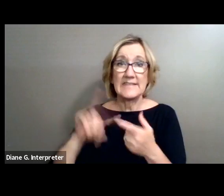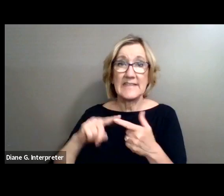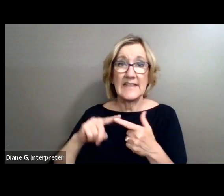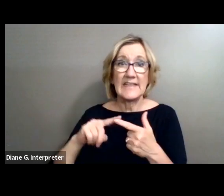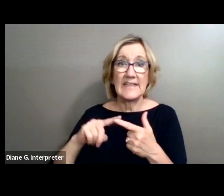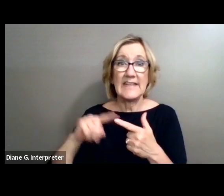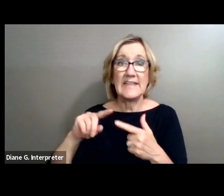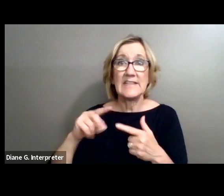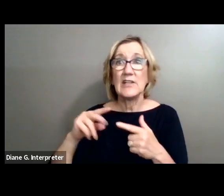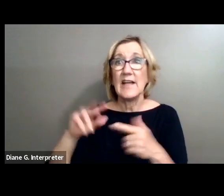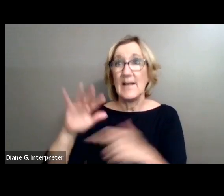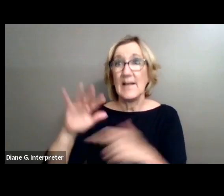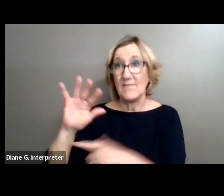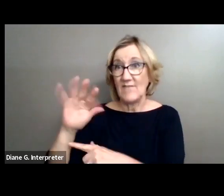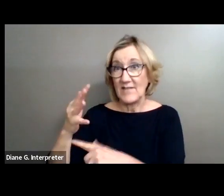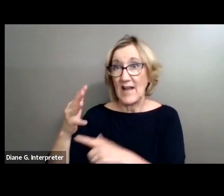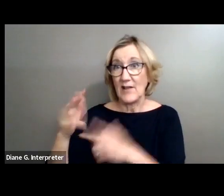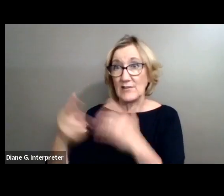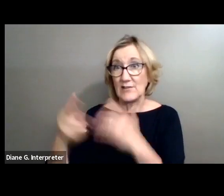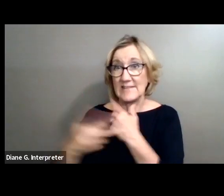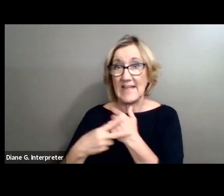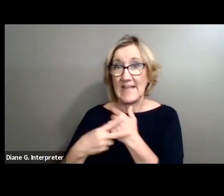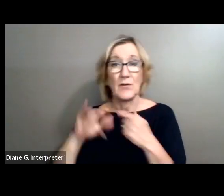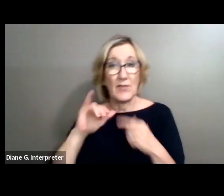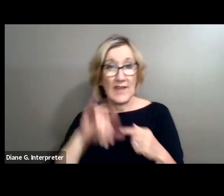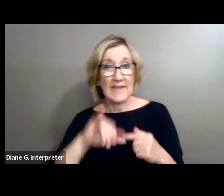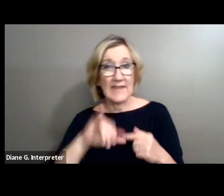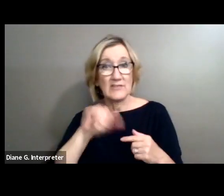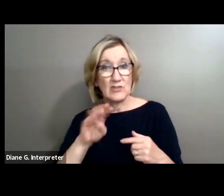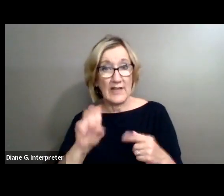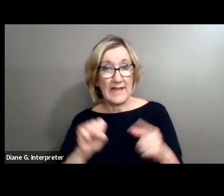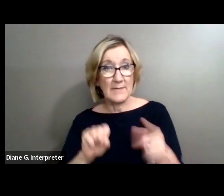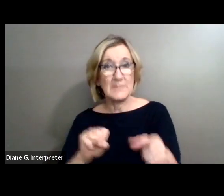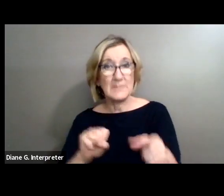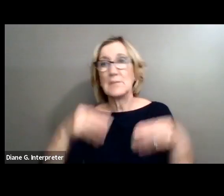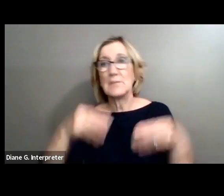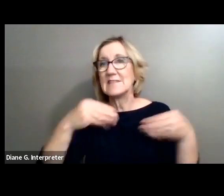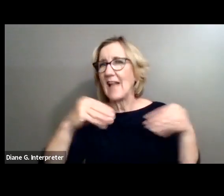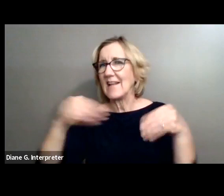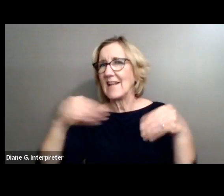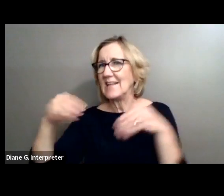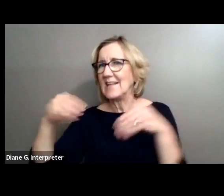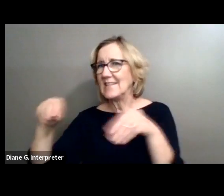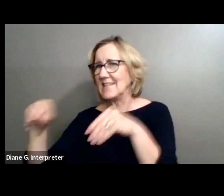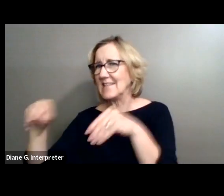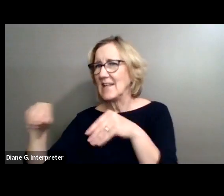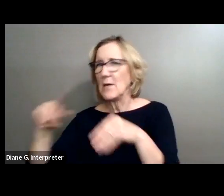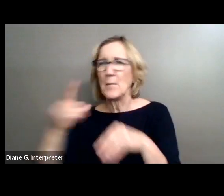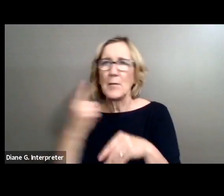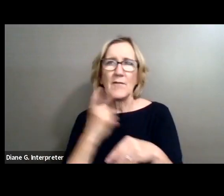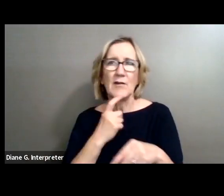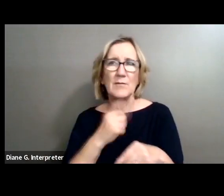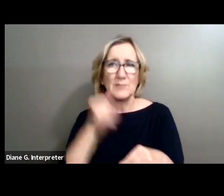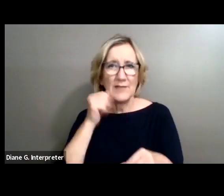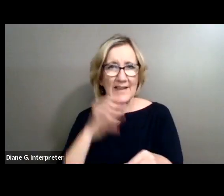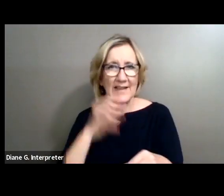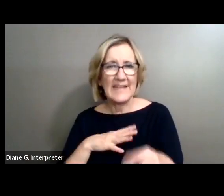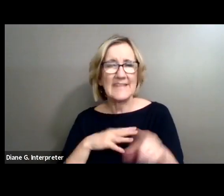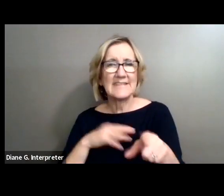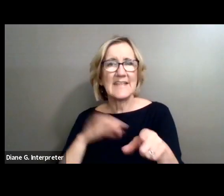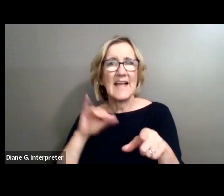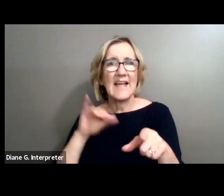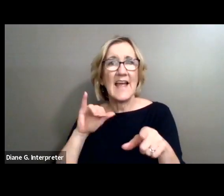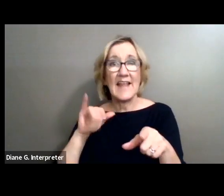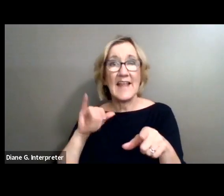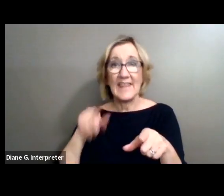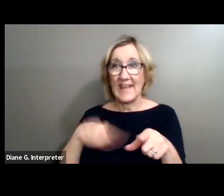camera. So that's him right there. He was selling the sachets to a lady, the perfume. And then that's him after he got